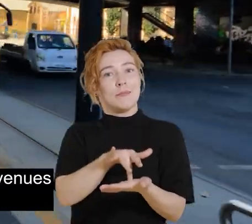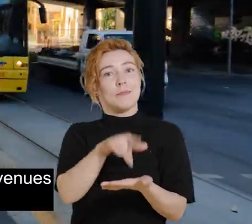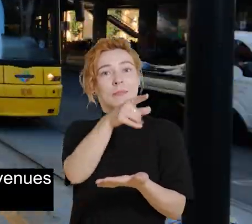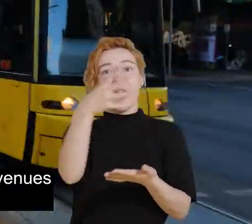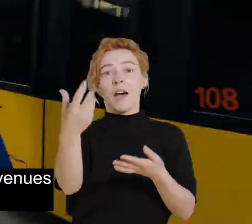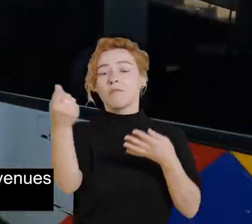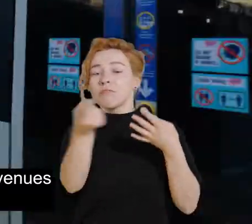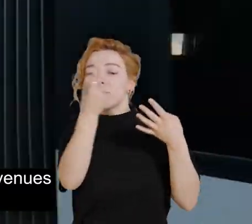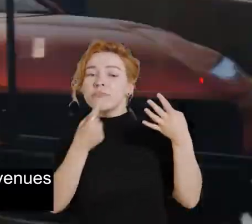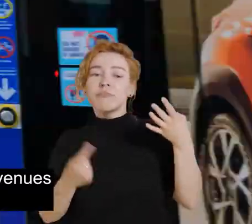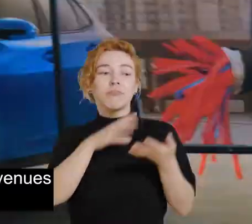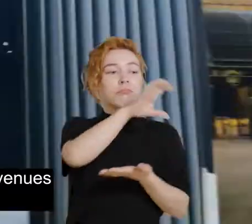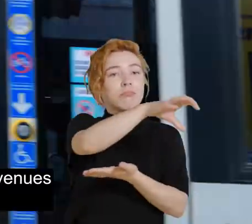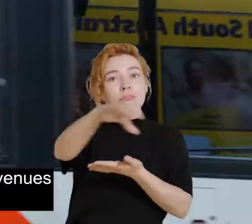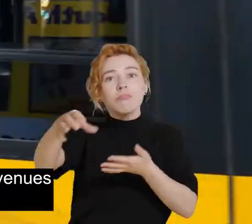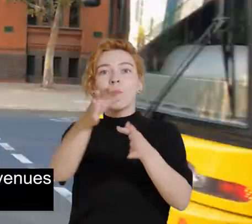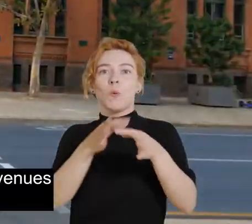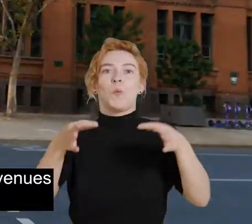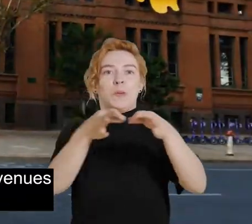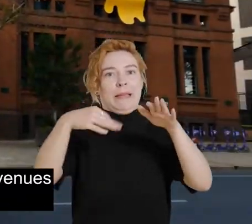featuring a number of different venues and organisations.